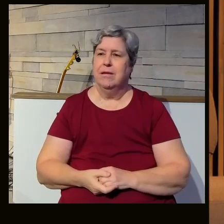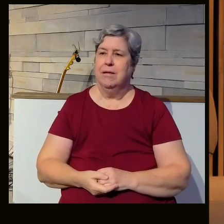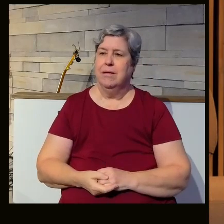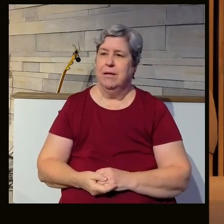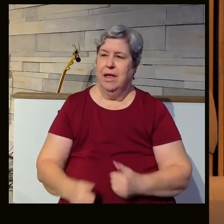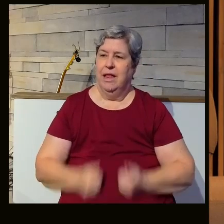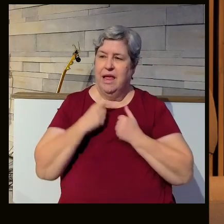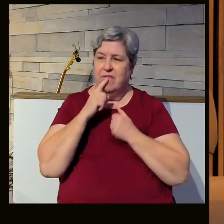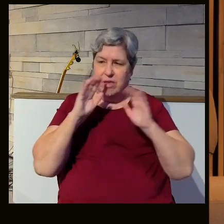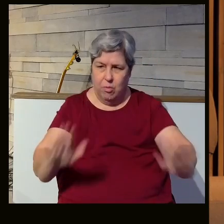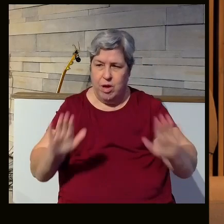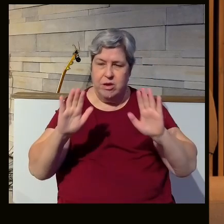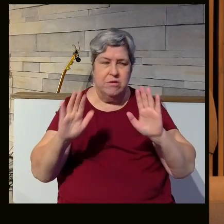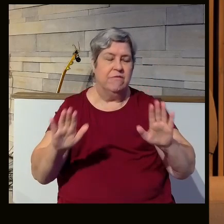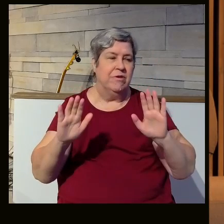Life is wonderful.